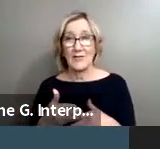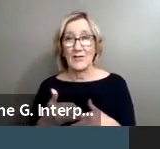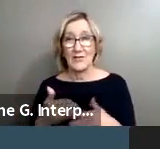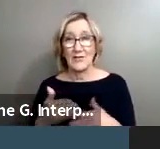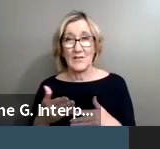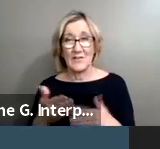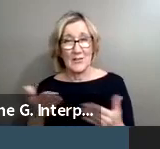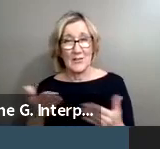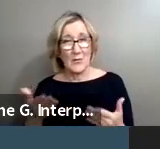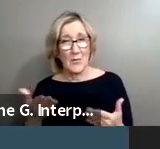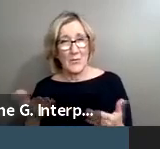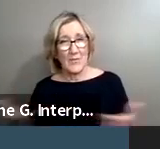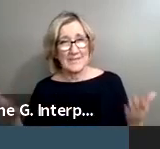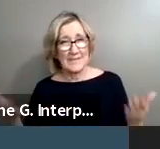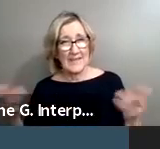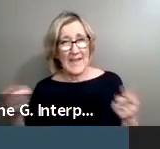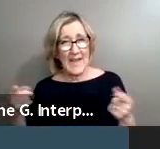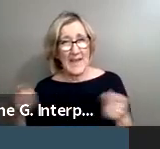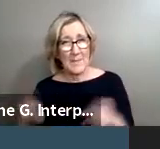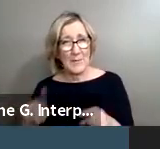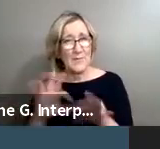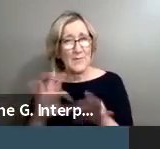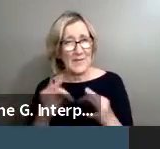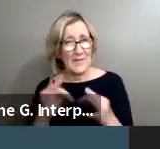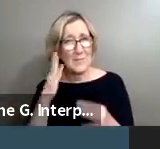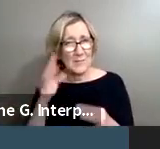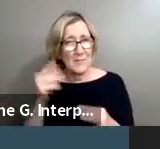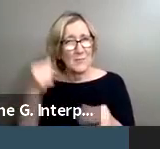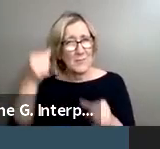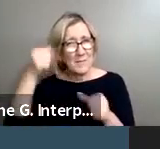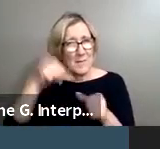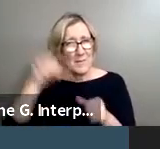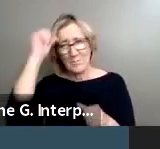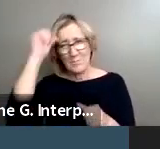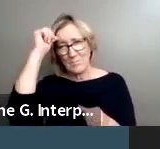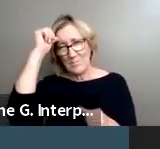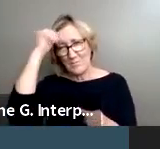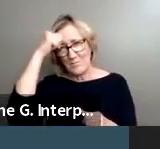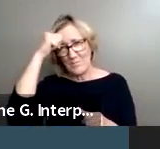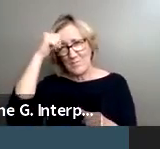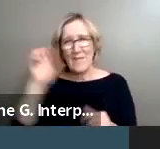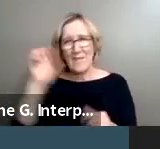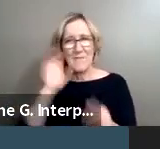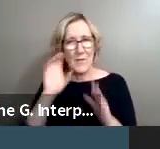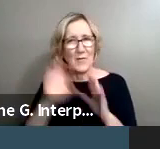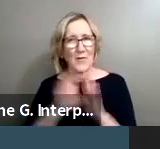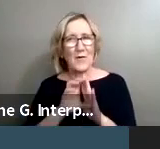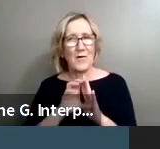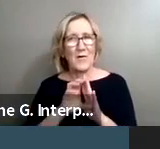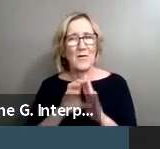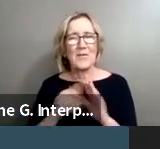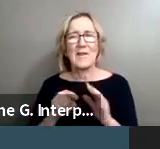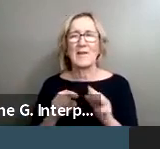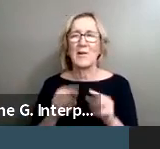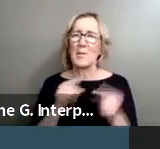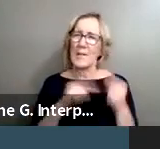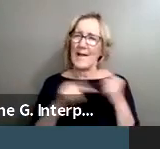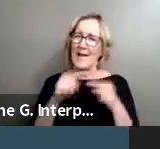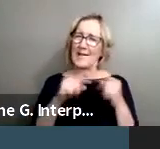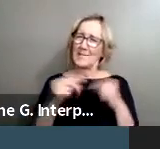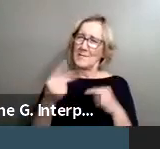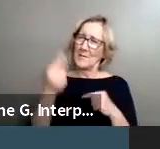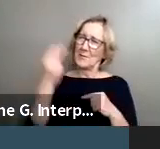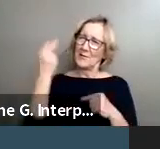happen, her family will remember this photo and this time as well. It takes them back to that space of being happy and